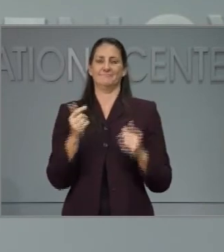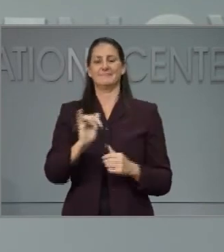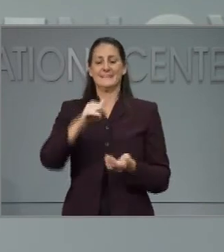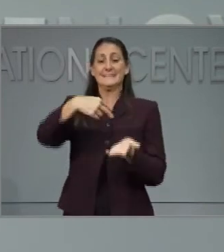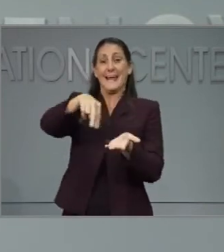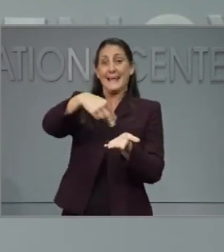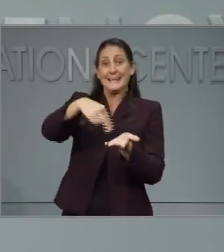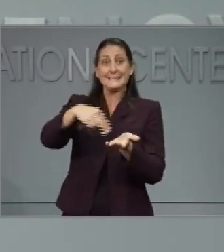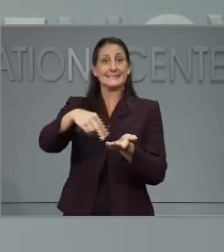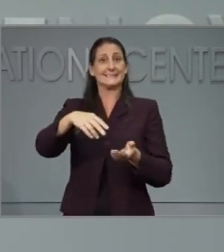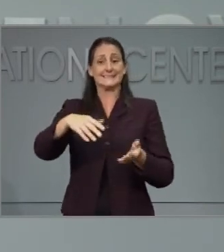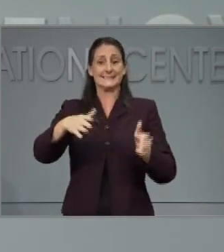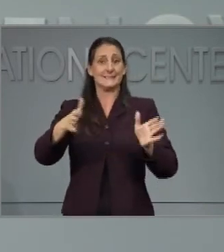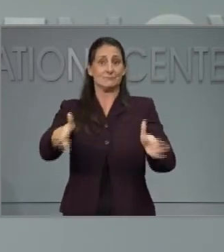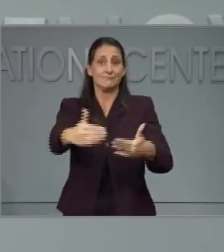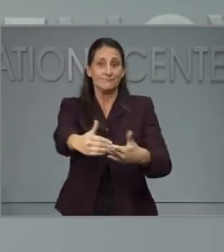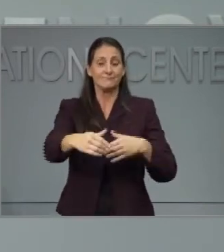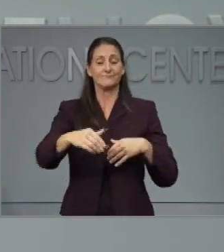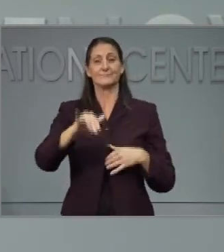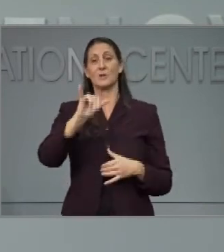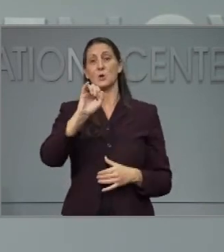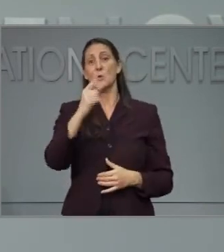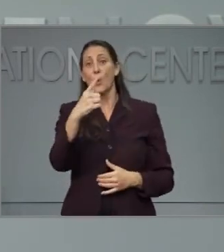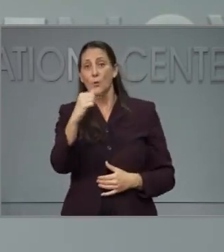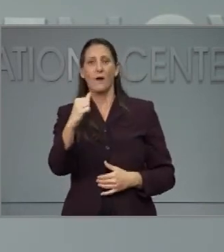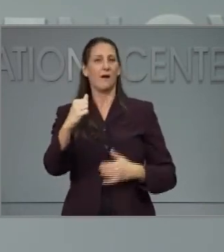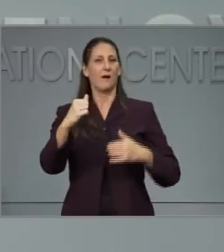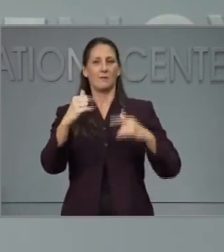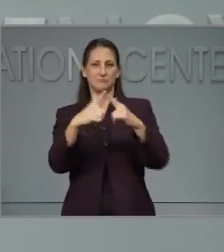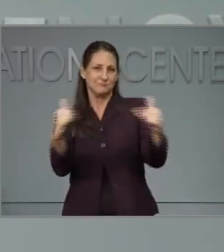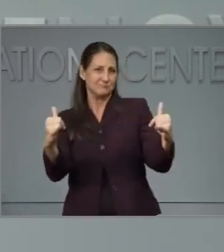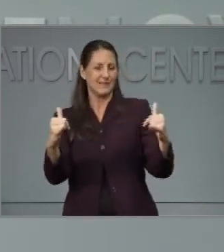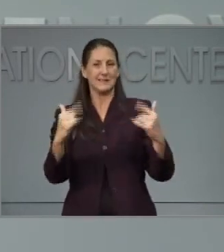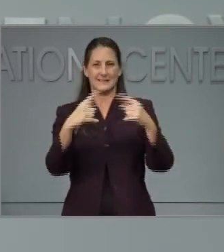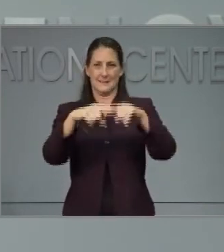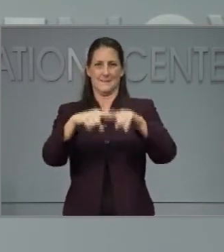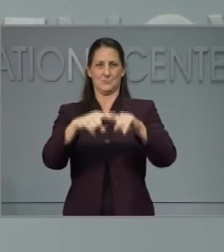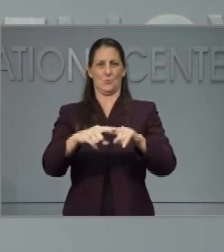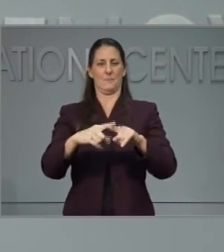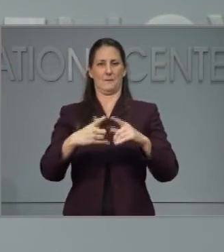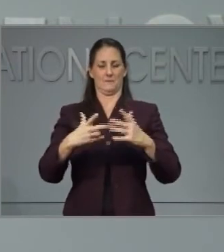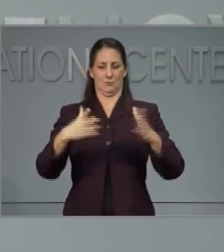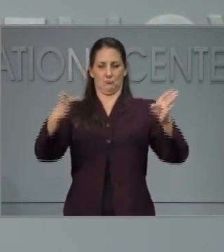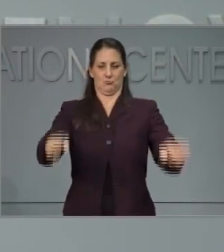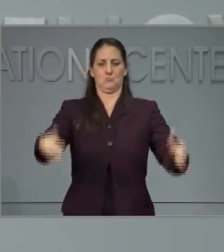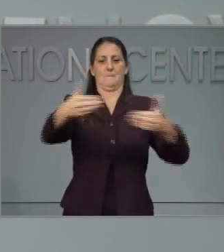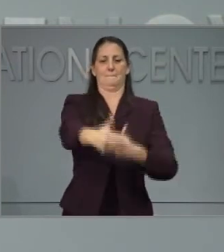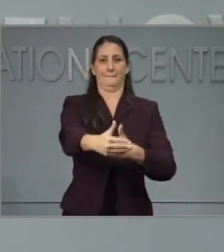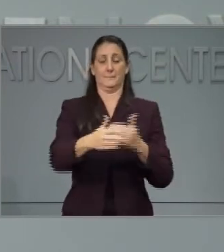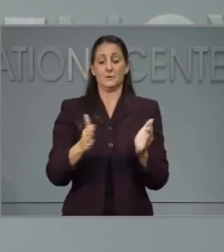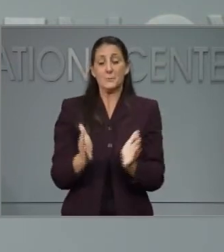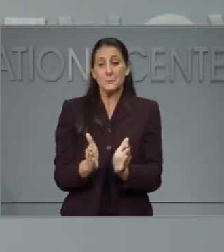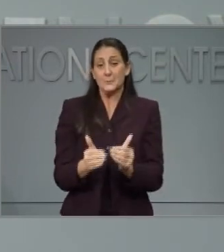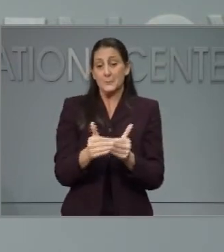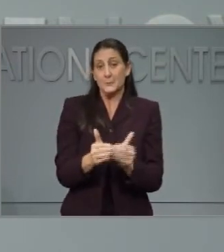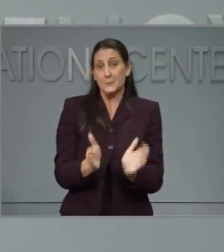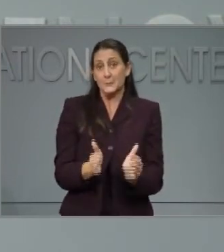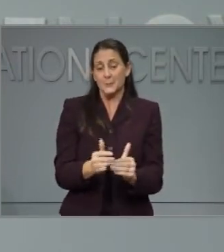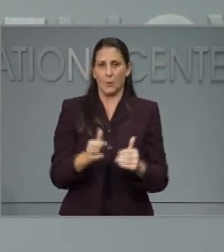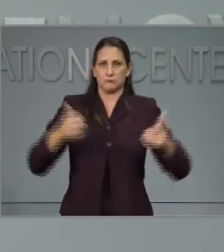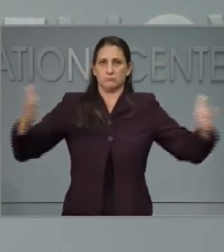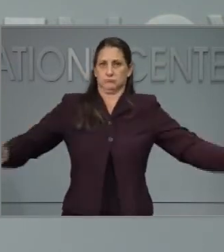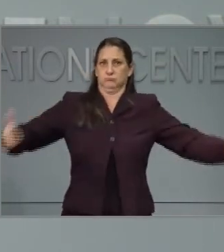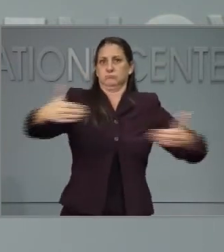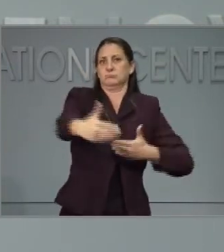indoor fitness. So I would say we should follow up offline with our teams in in our guidance, our specifics